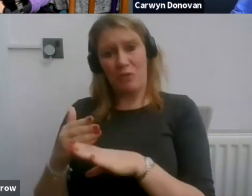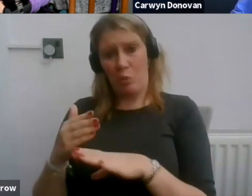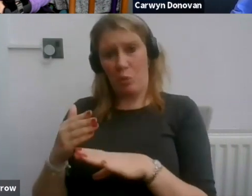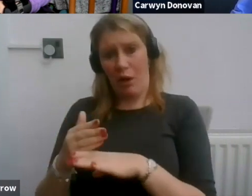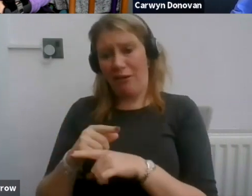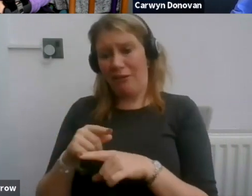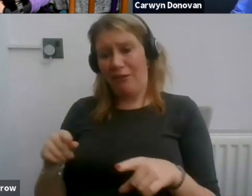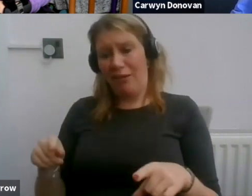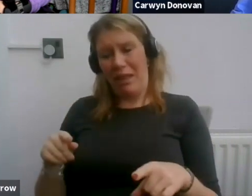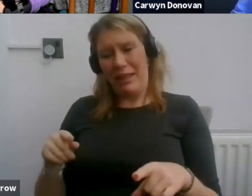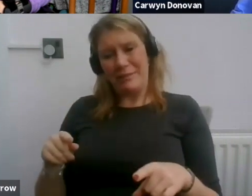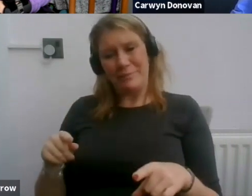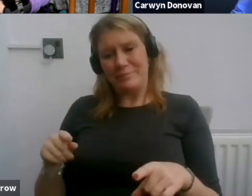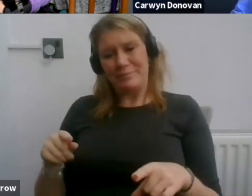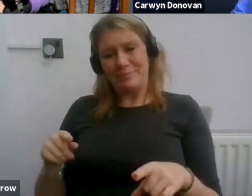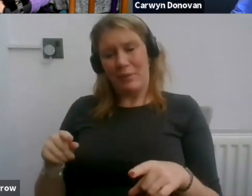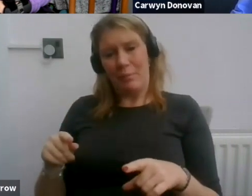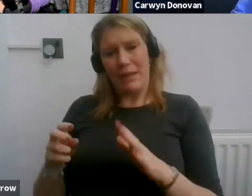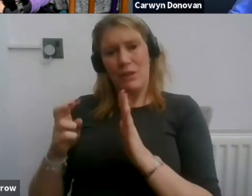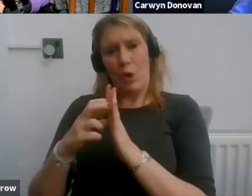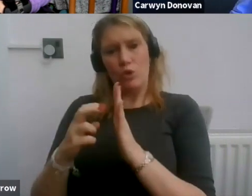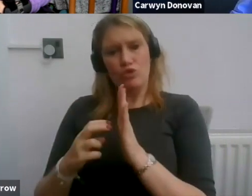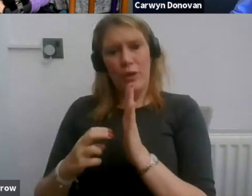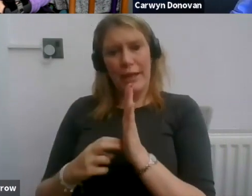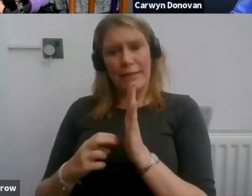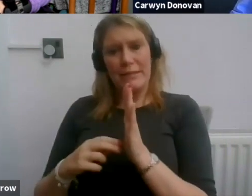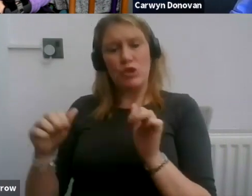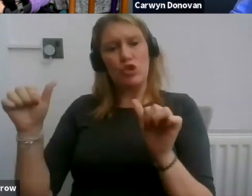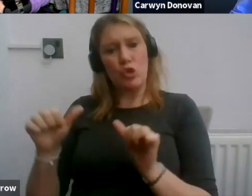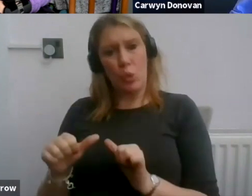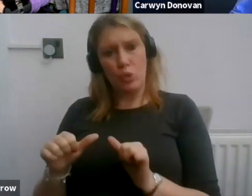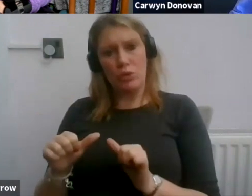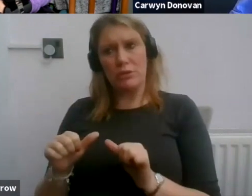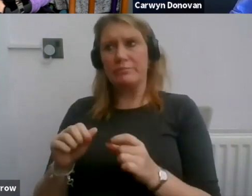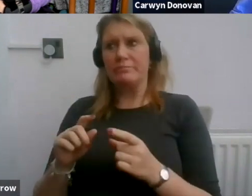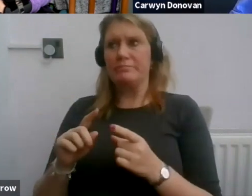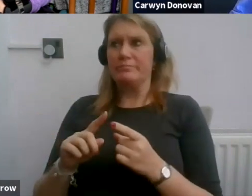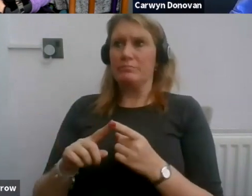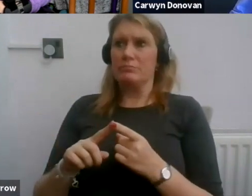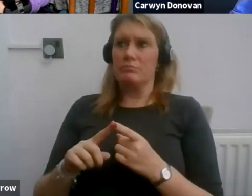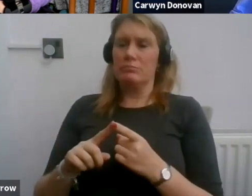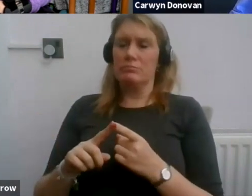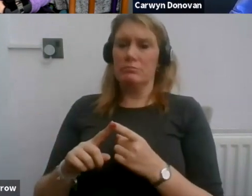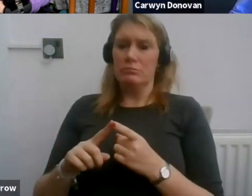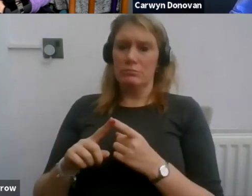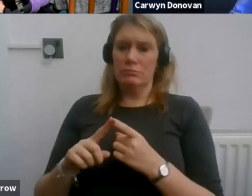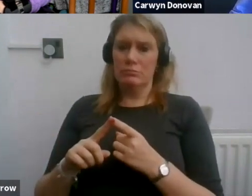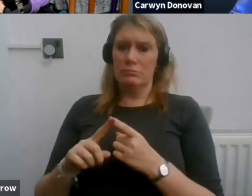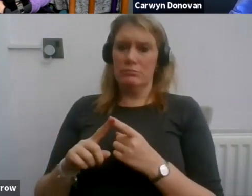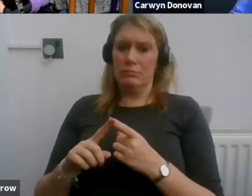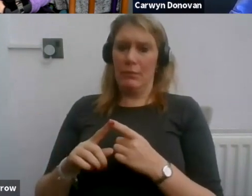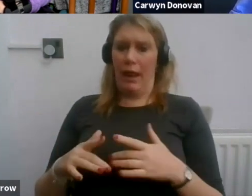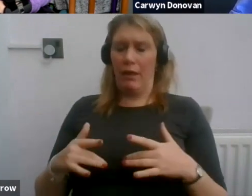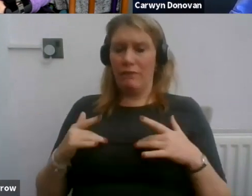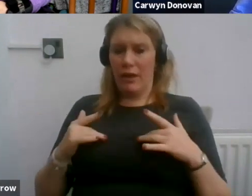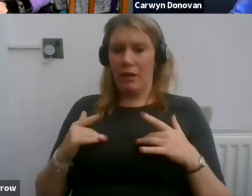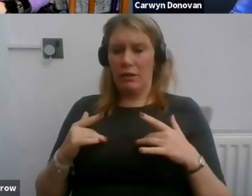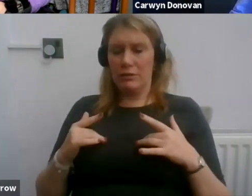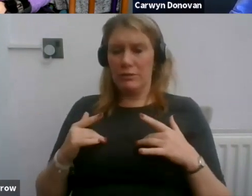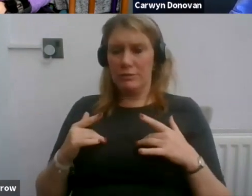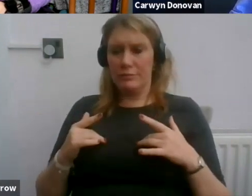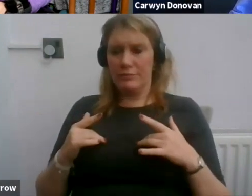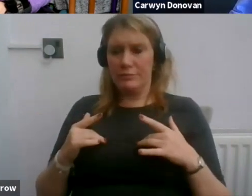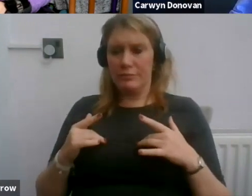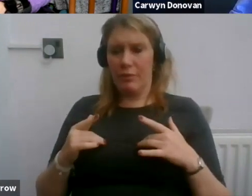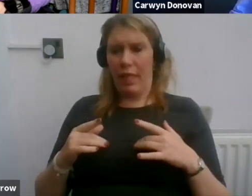contracts are very often quite short. And I think that's a vital role that the union